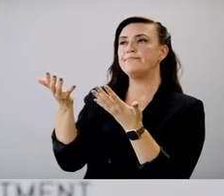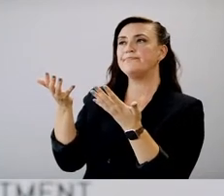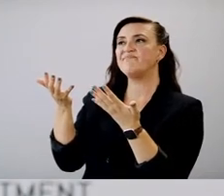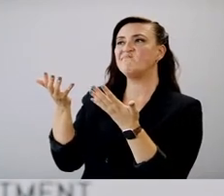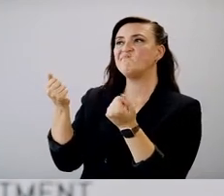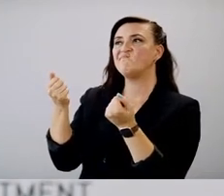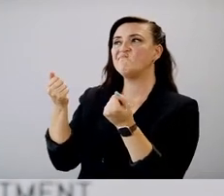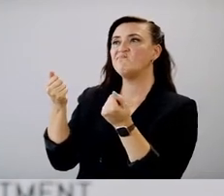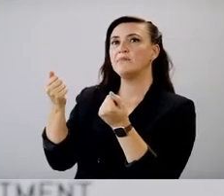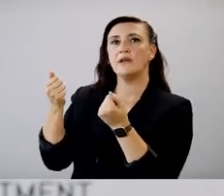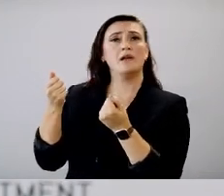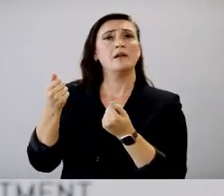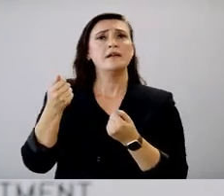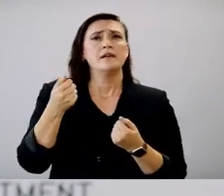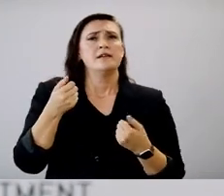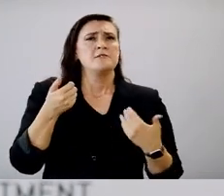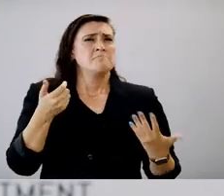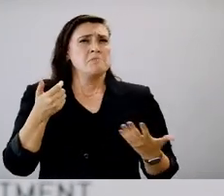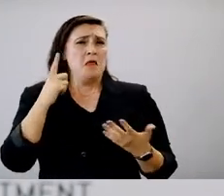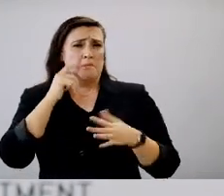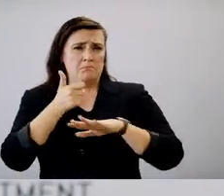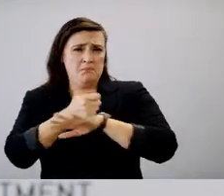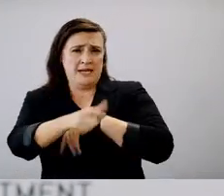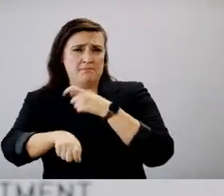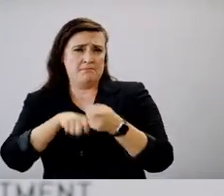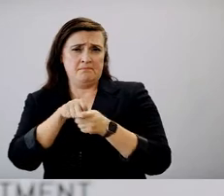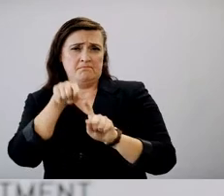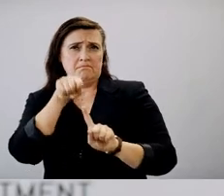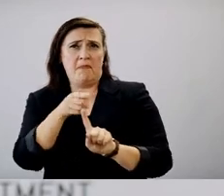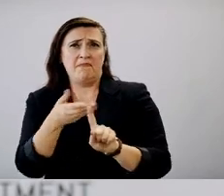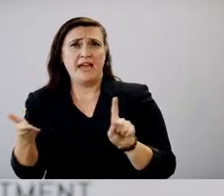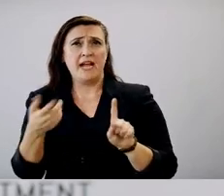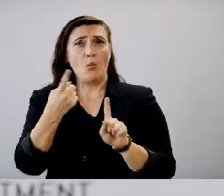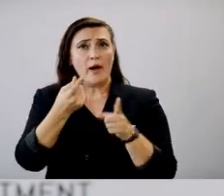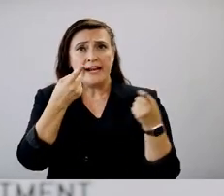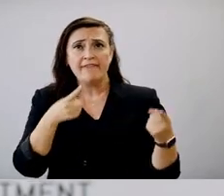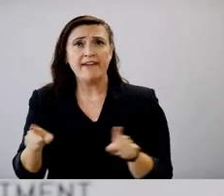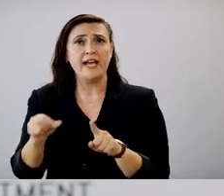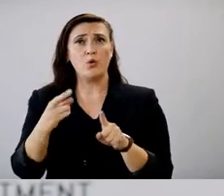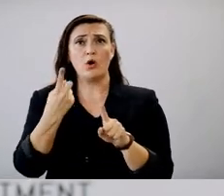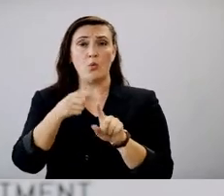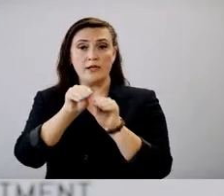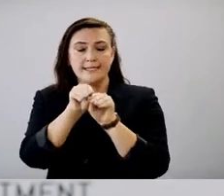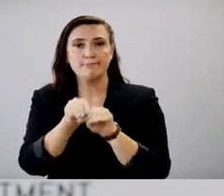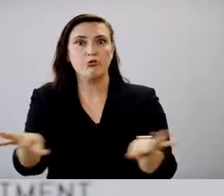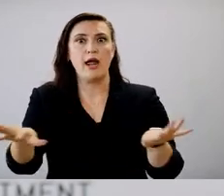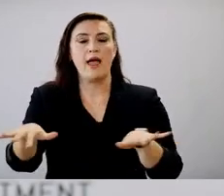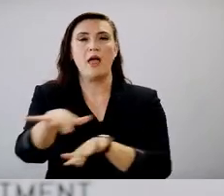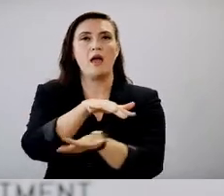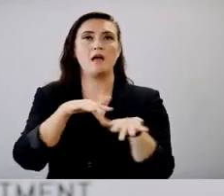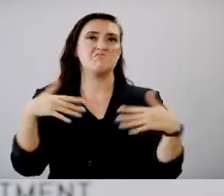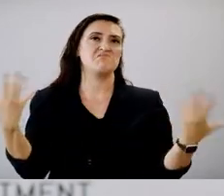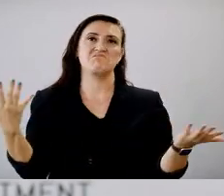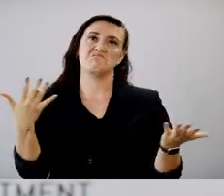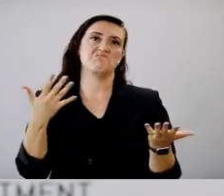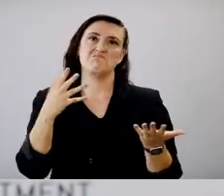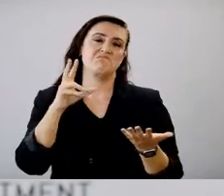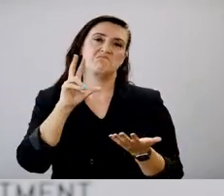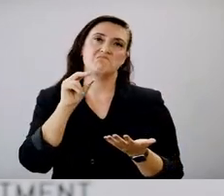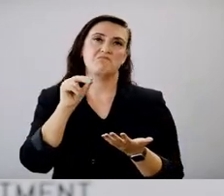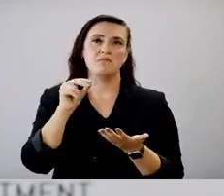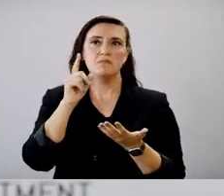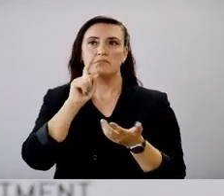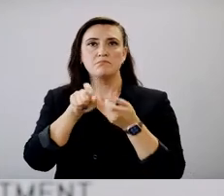you know, I, I don't know that there's one specific incident or event that we're looking at as, as a potential cause for the